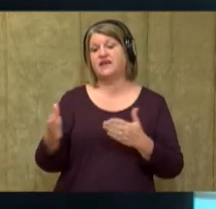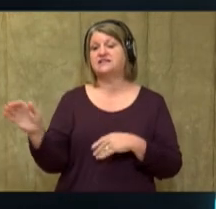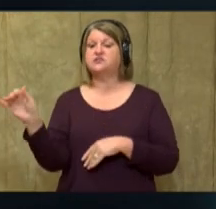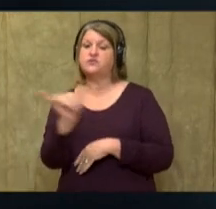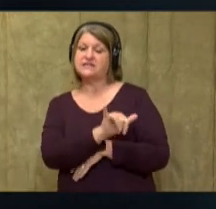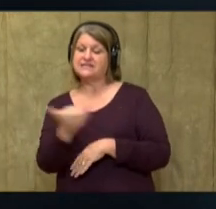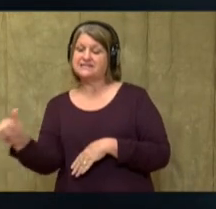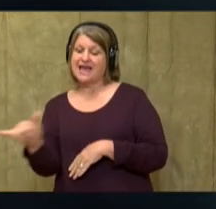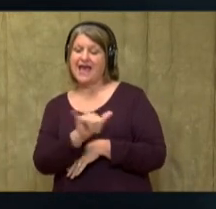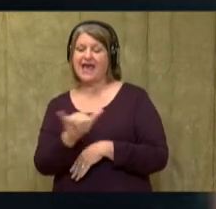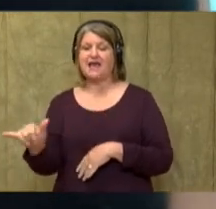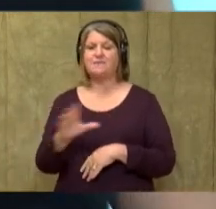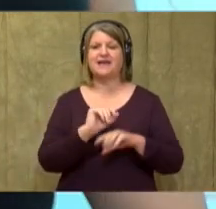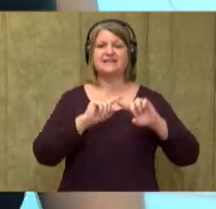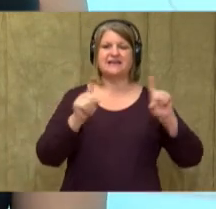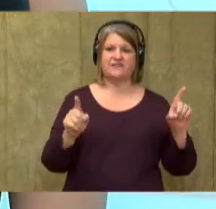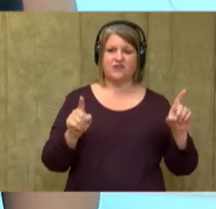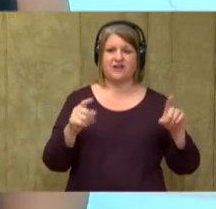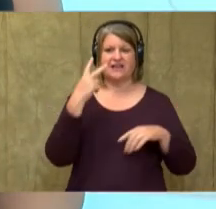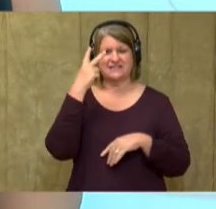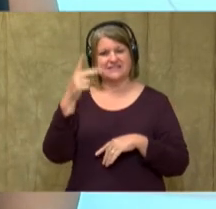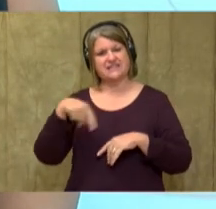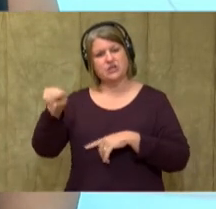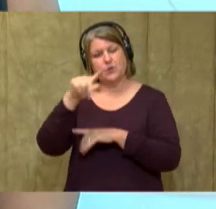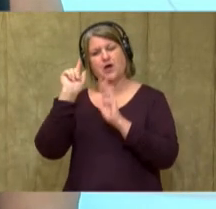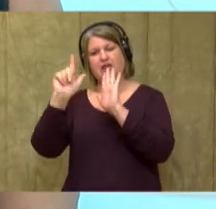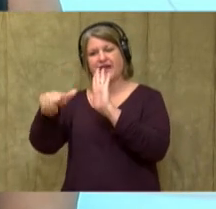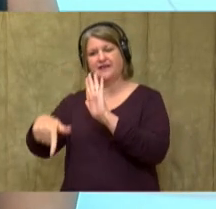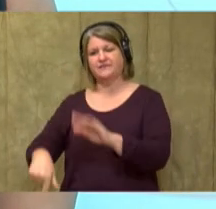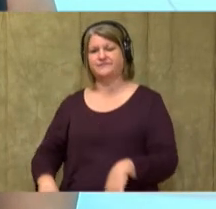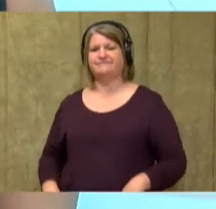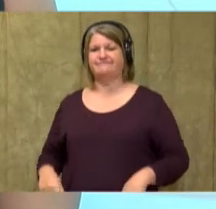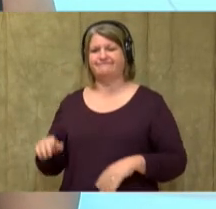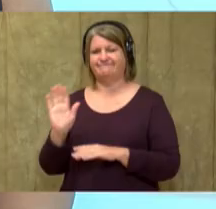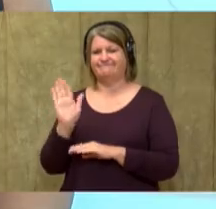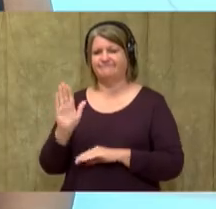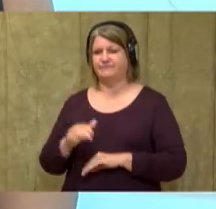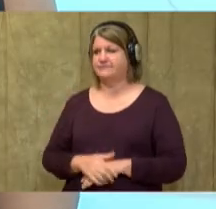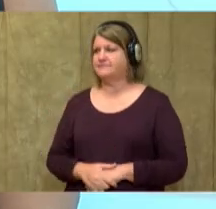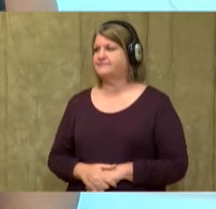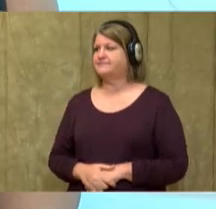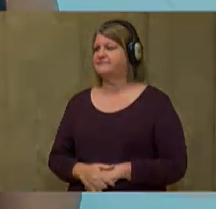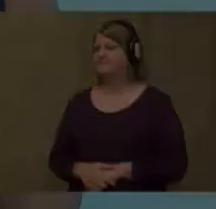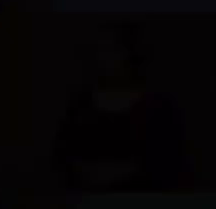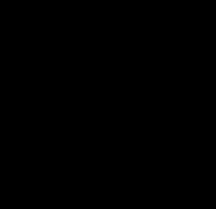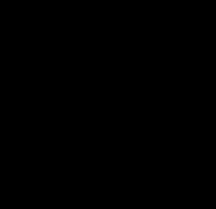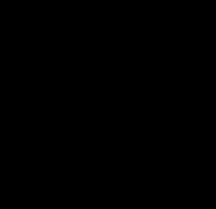different. Until next time, I'll see you guys later. END 2 3 You